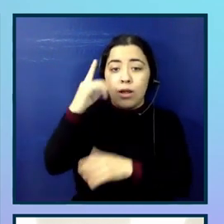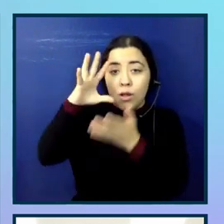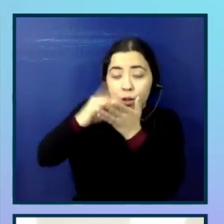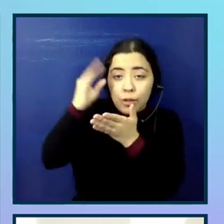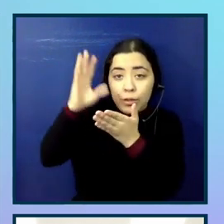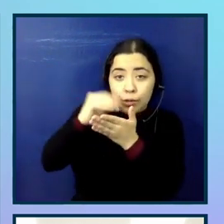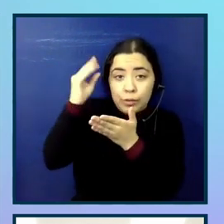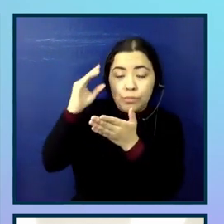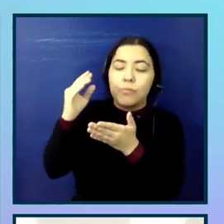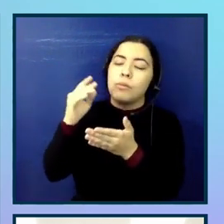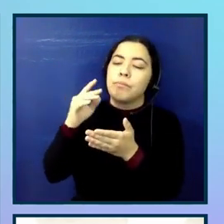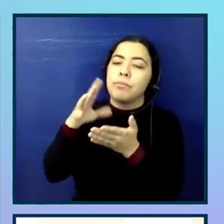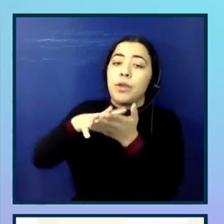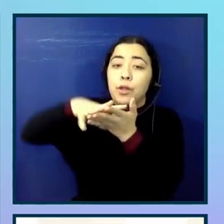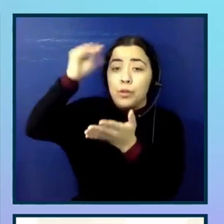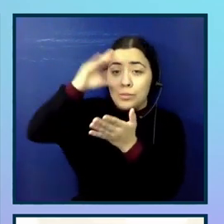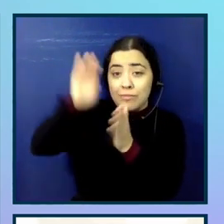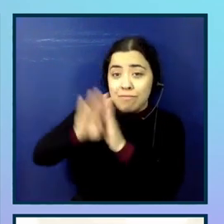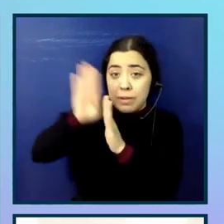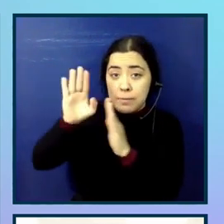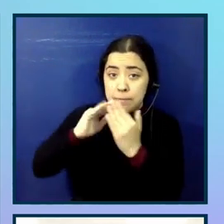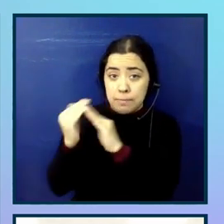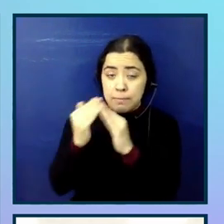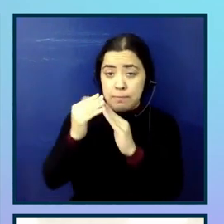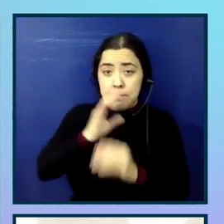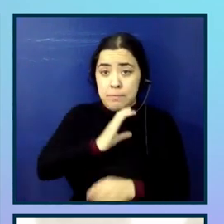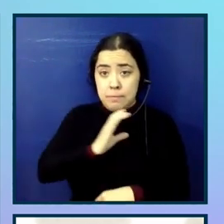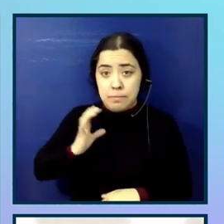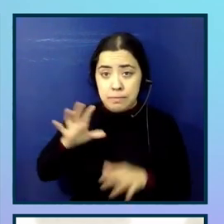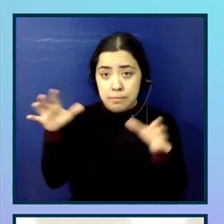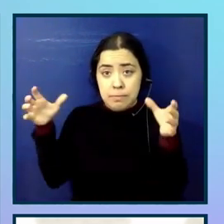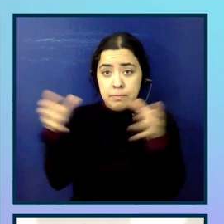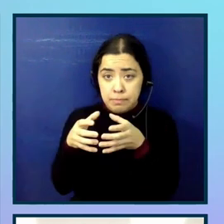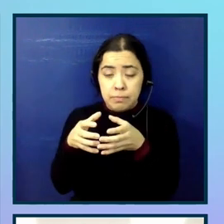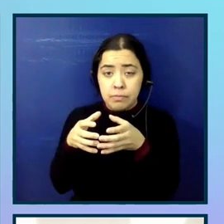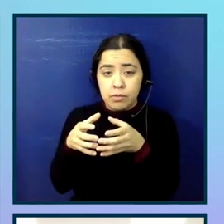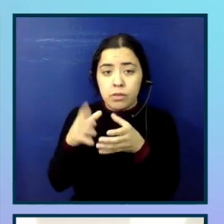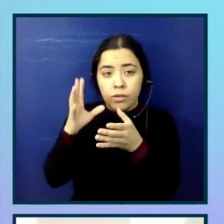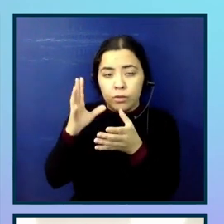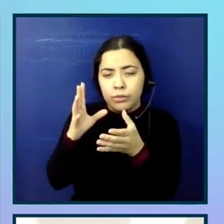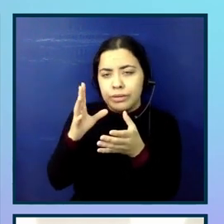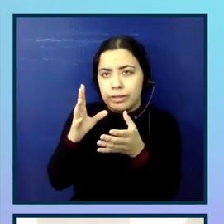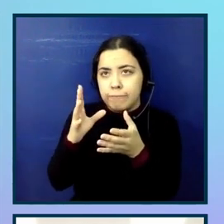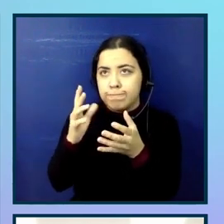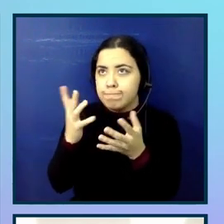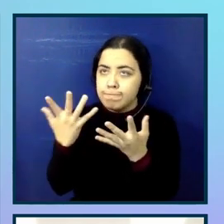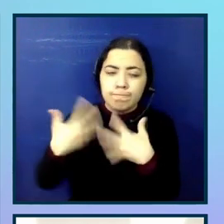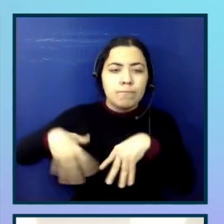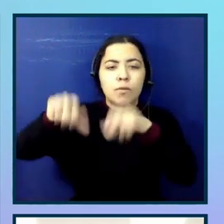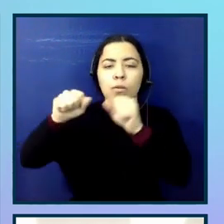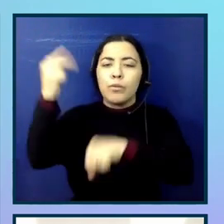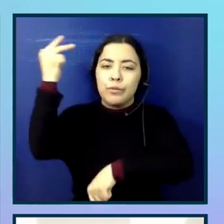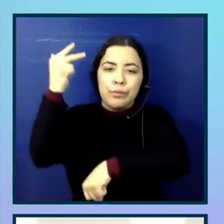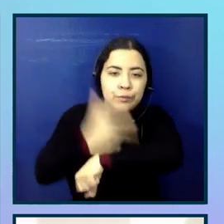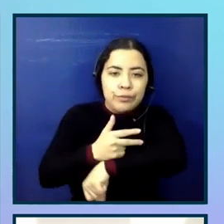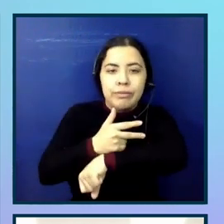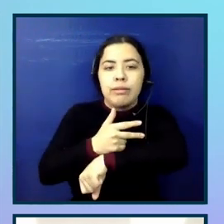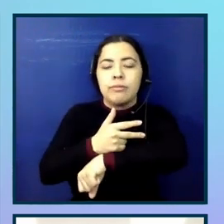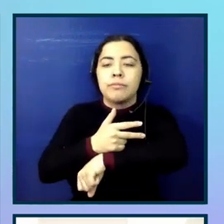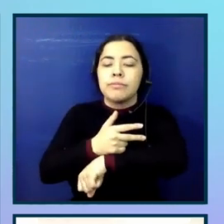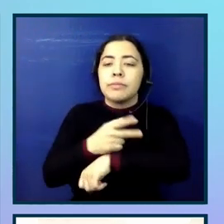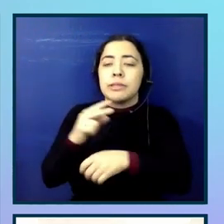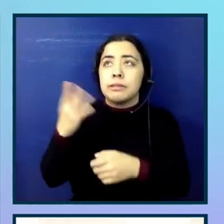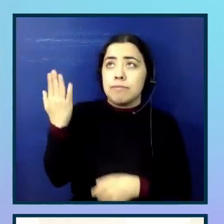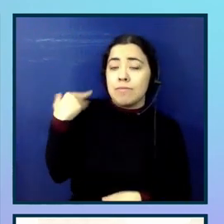we ran a three day training exercise for the product design and engineering department. So this was run over three Fridays in November